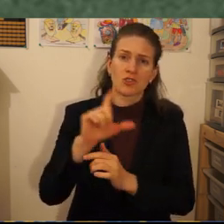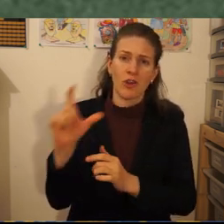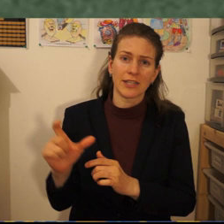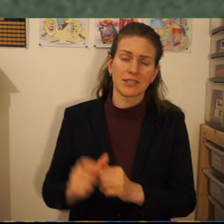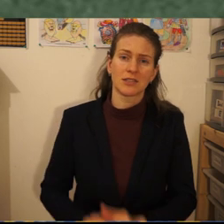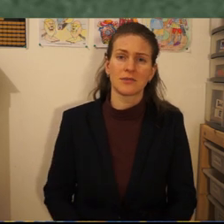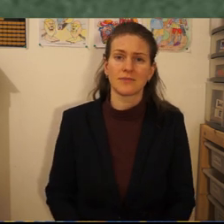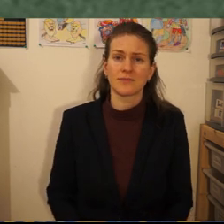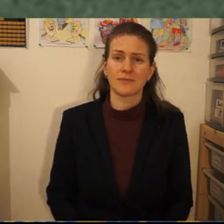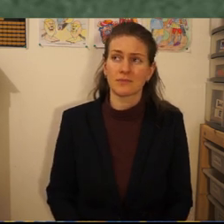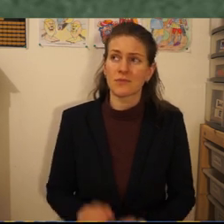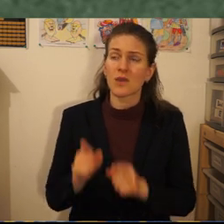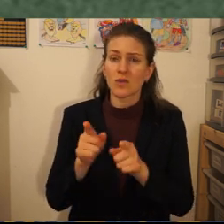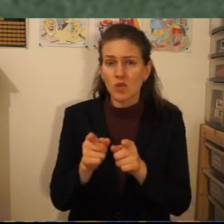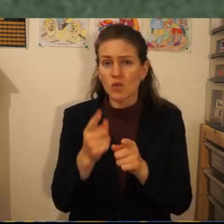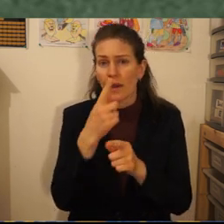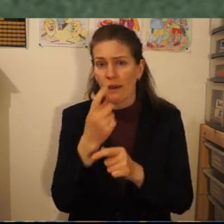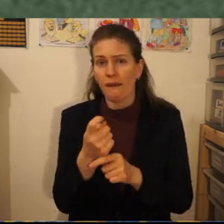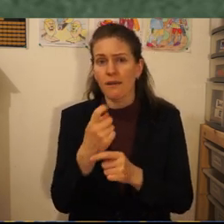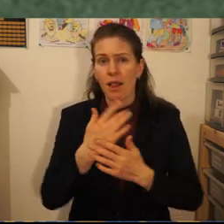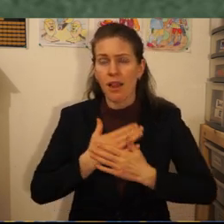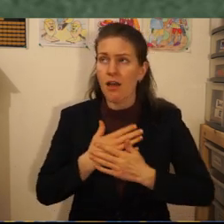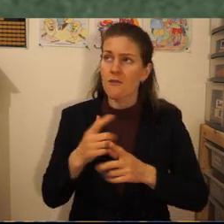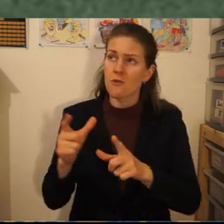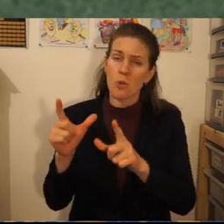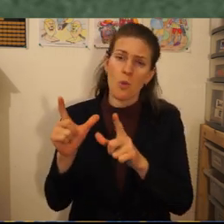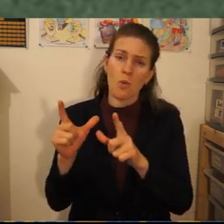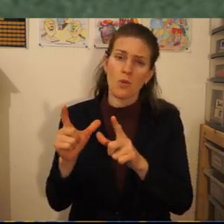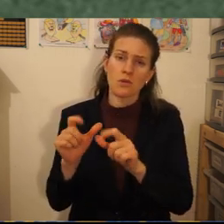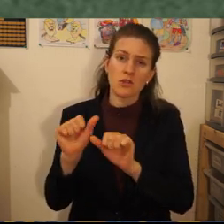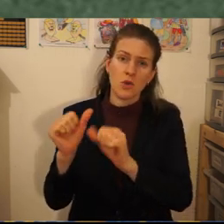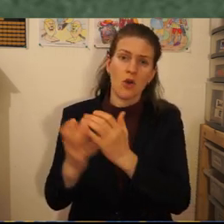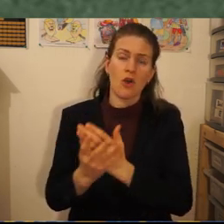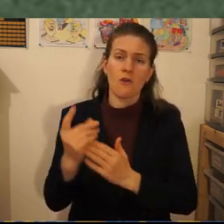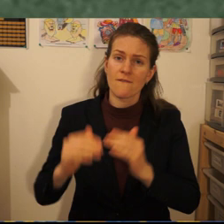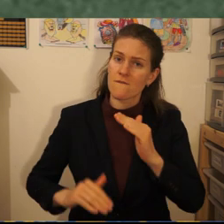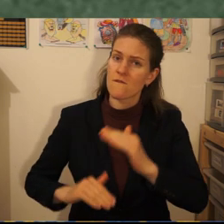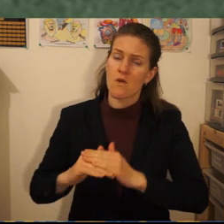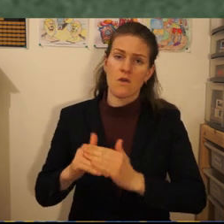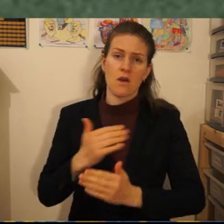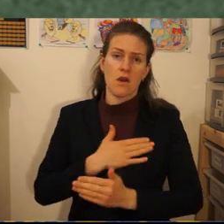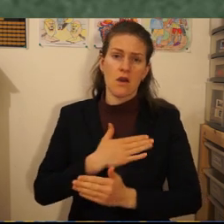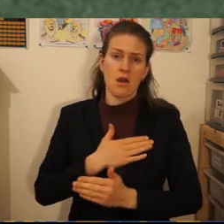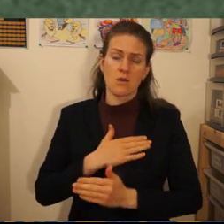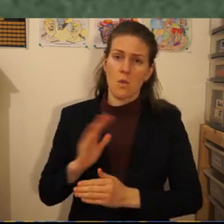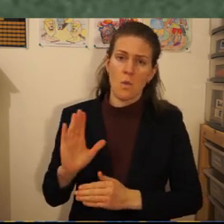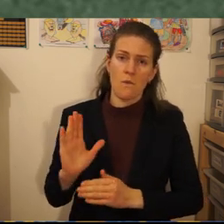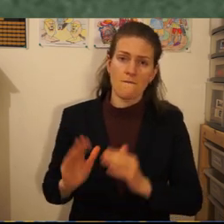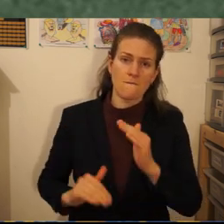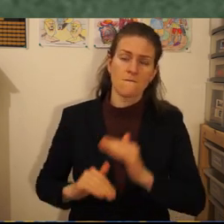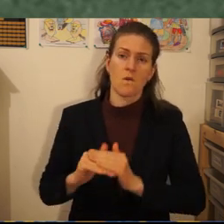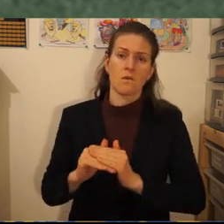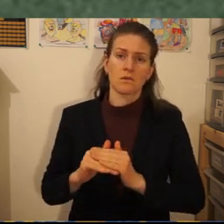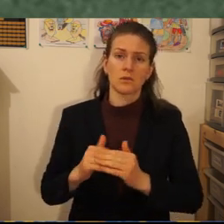and that you might love the Lord your God with all your heart with